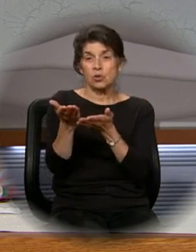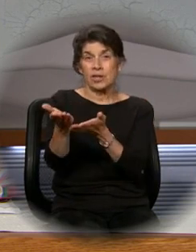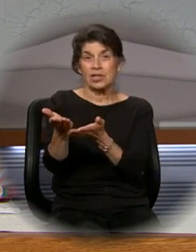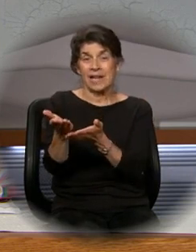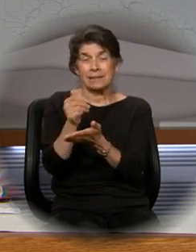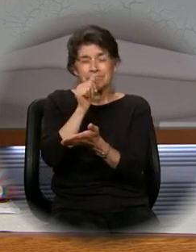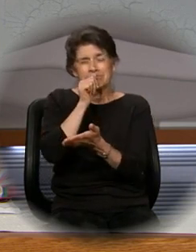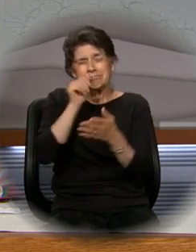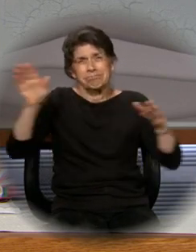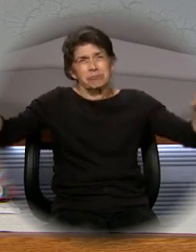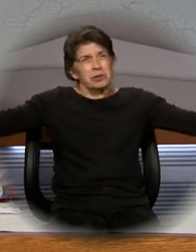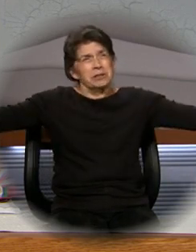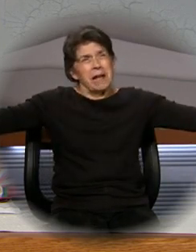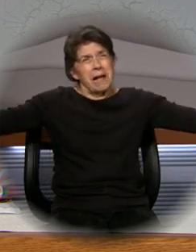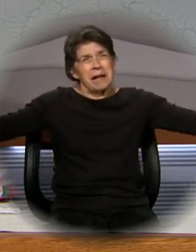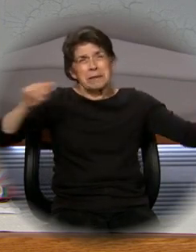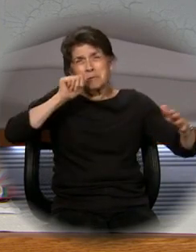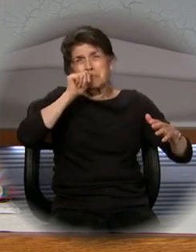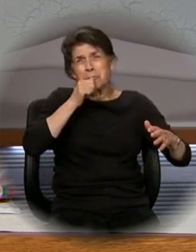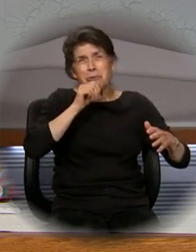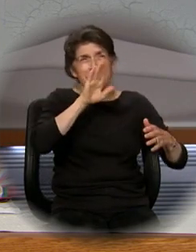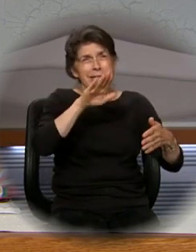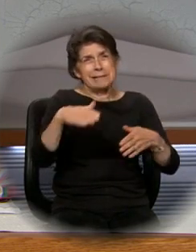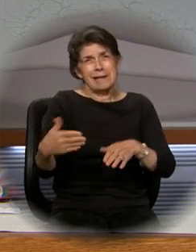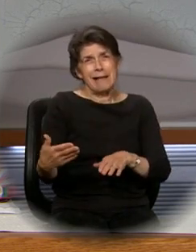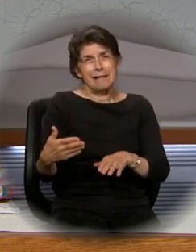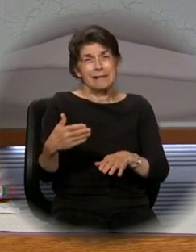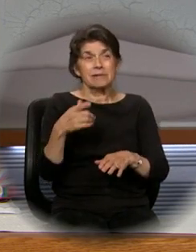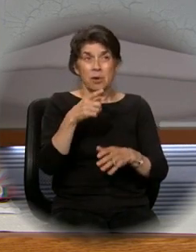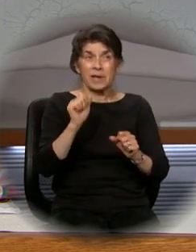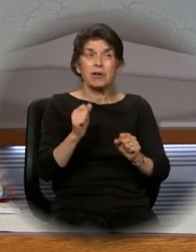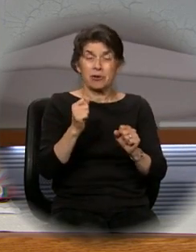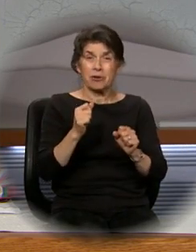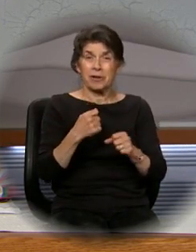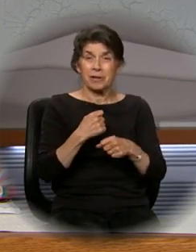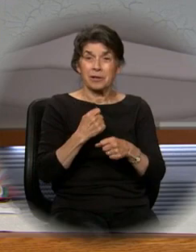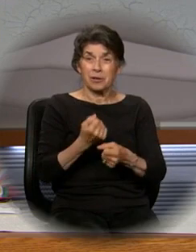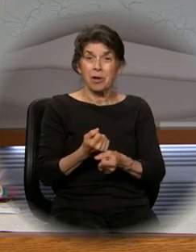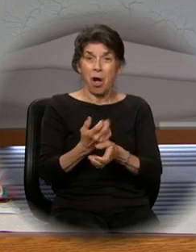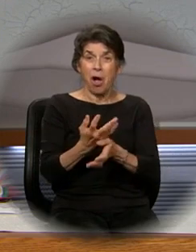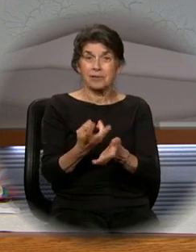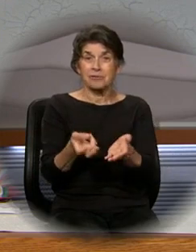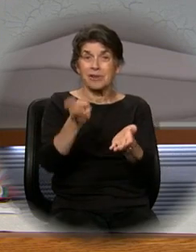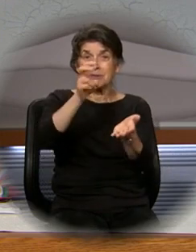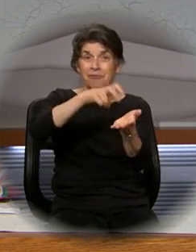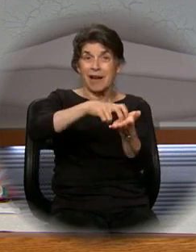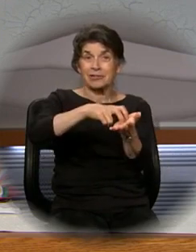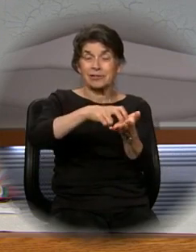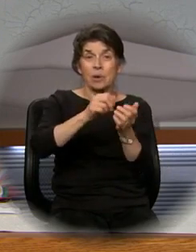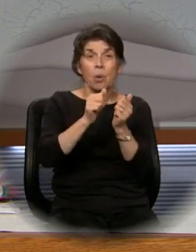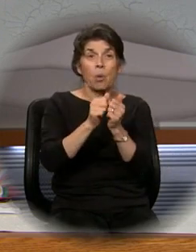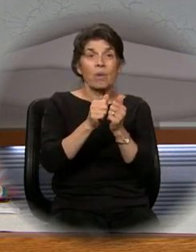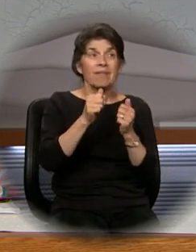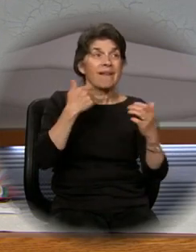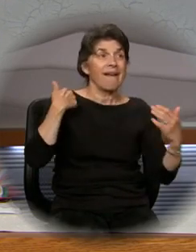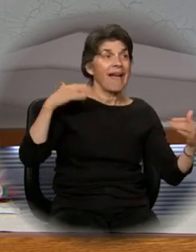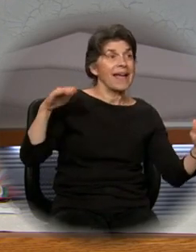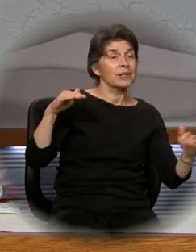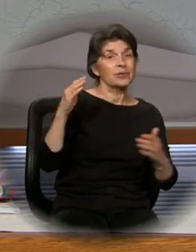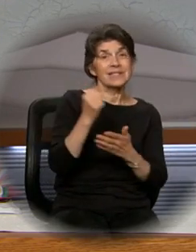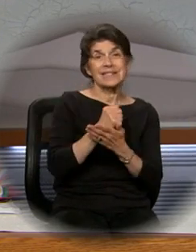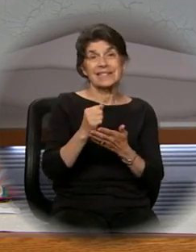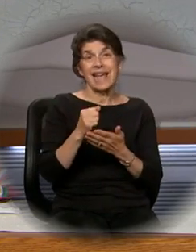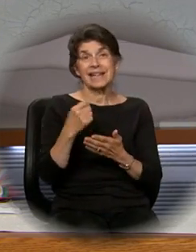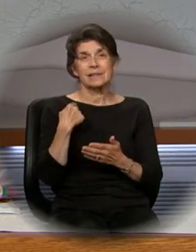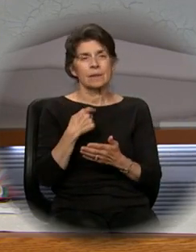passion so as to break the bonds of death and manifest the resurrection. And so with the angels and all the saints, we declare